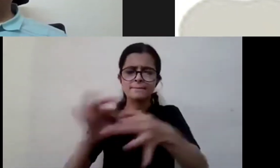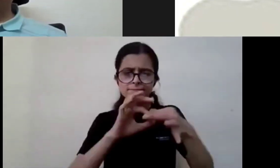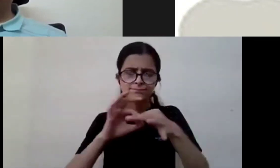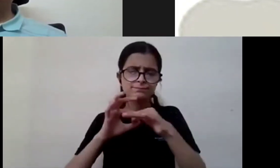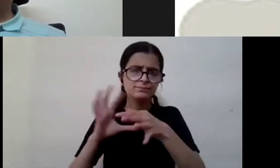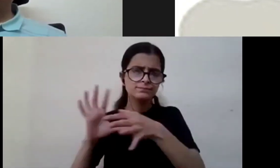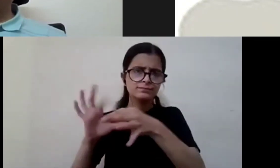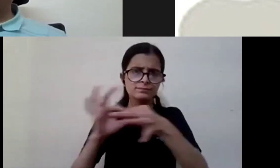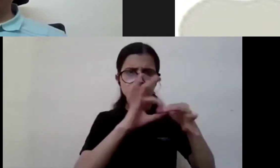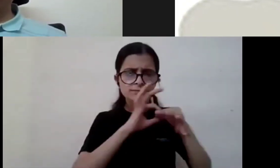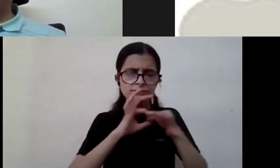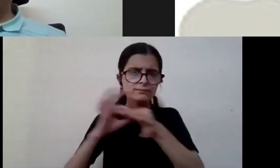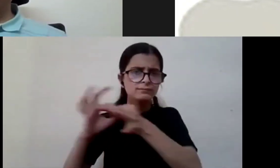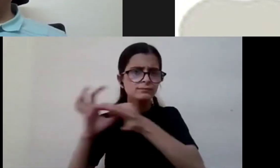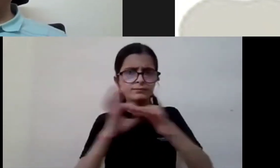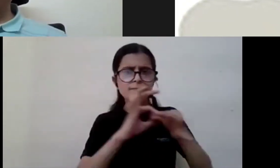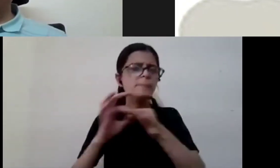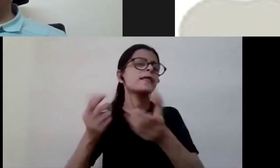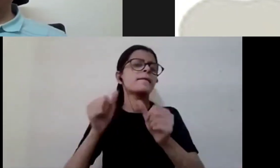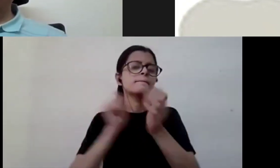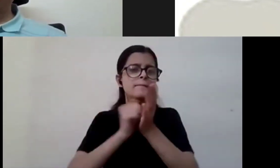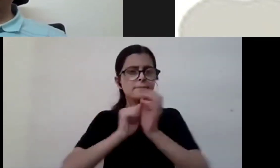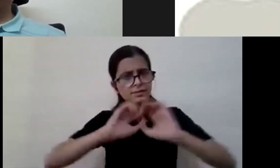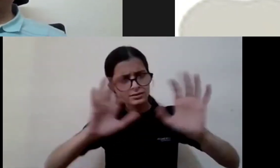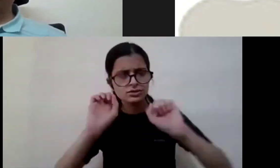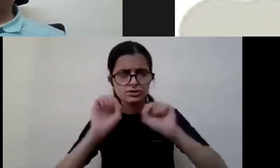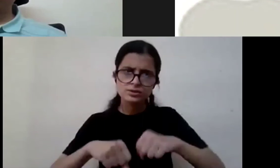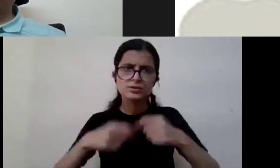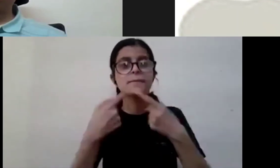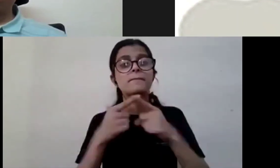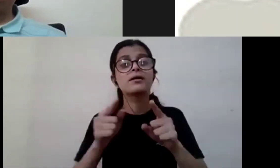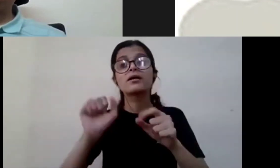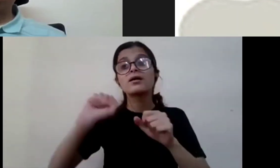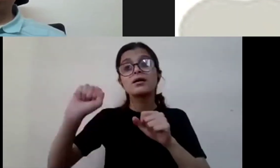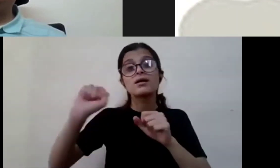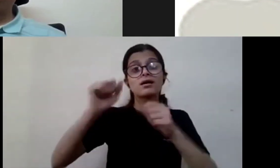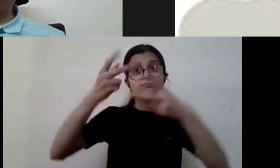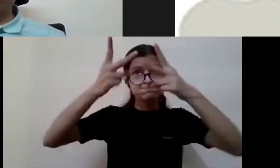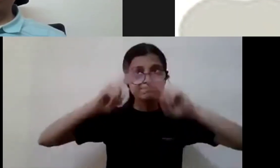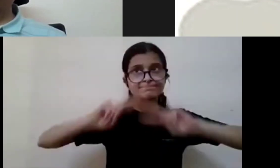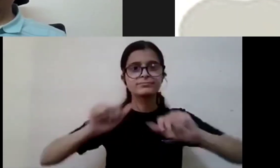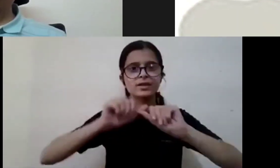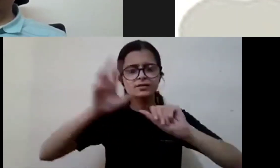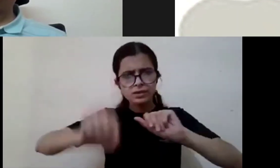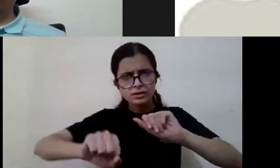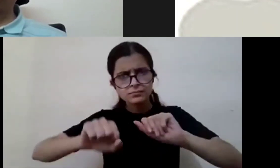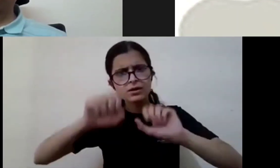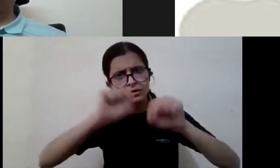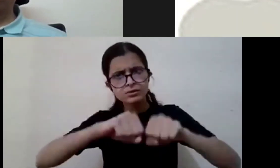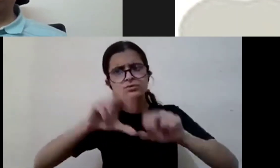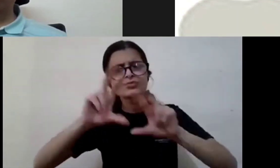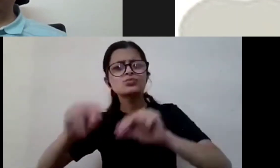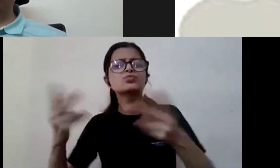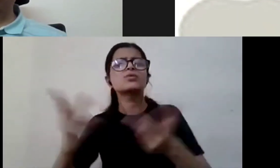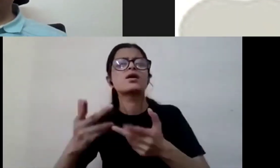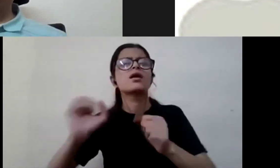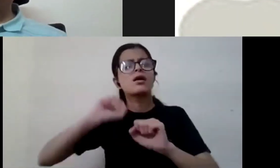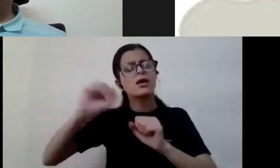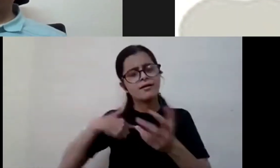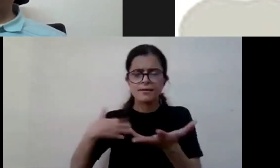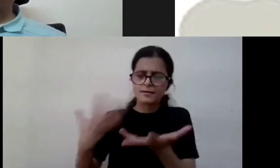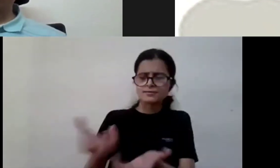publishers to either tell them that make your book accessible born accessible and we will buy it you know then there's no problem